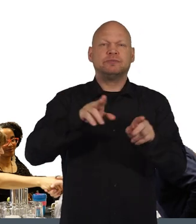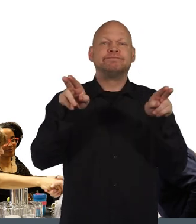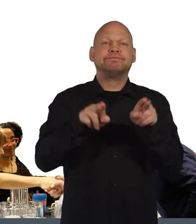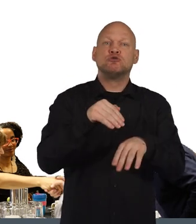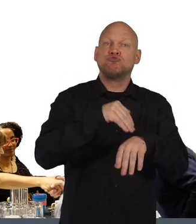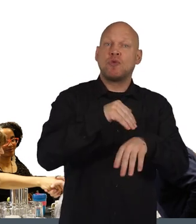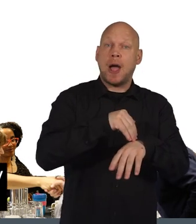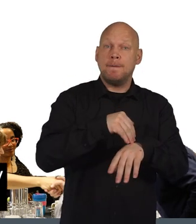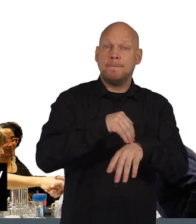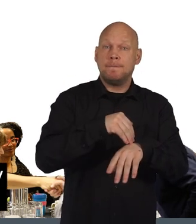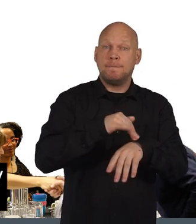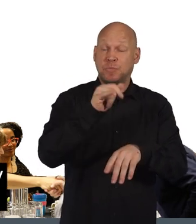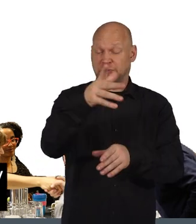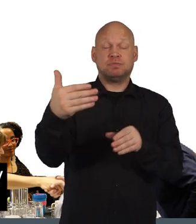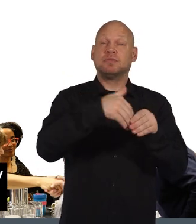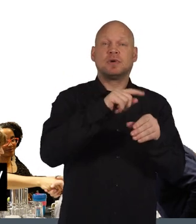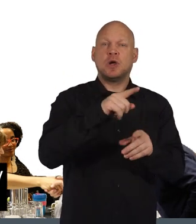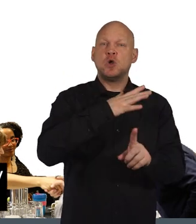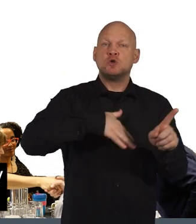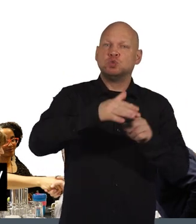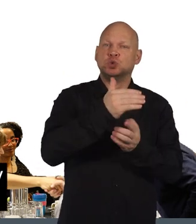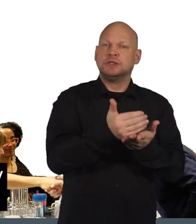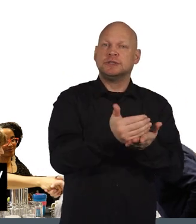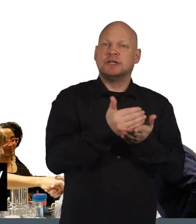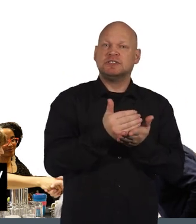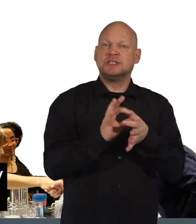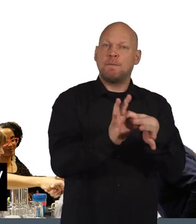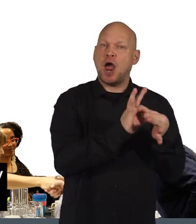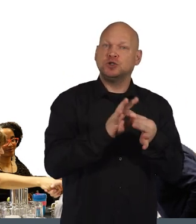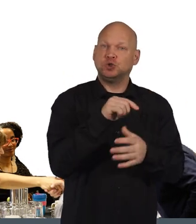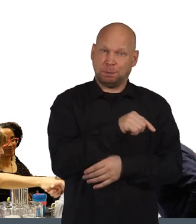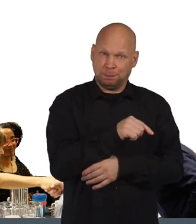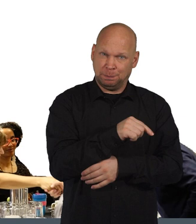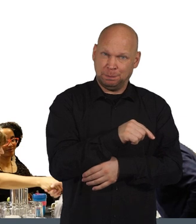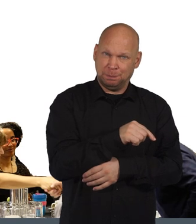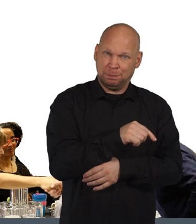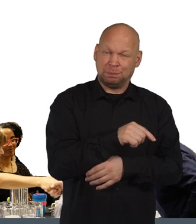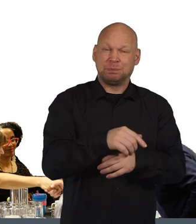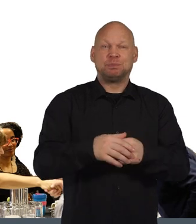reducing crime, you might be involved in a community safety partnership.